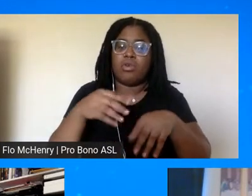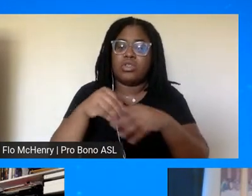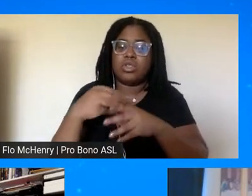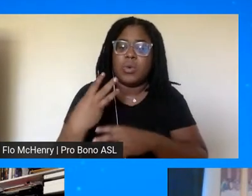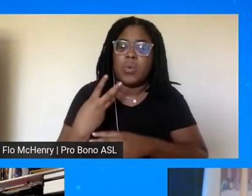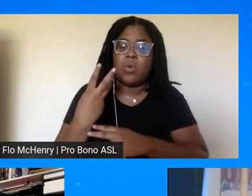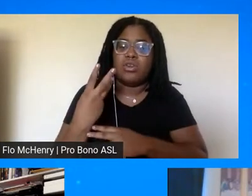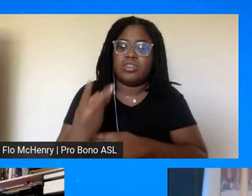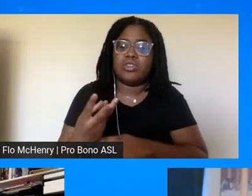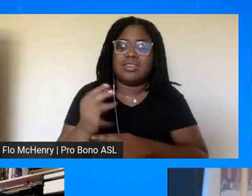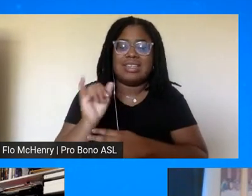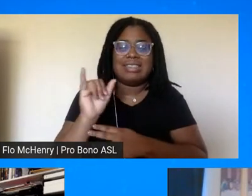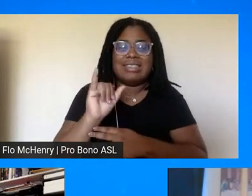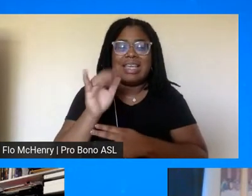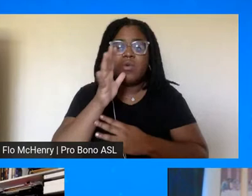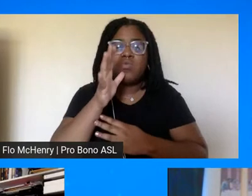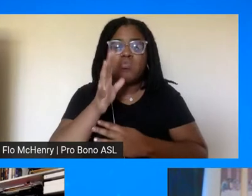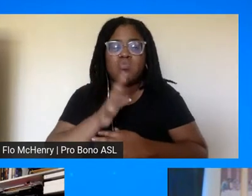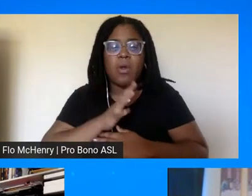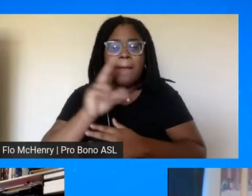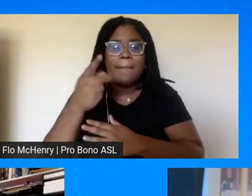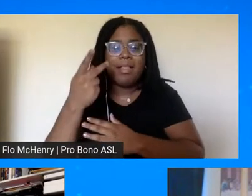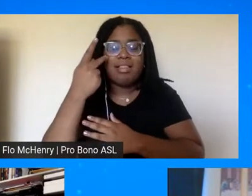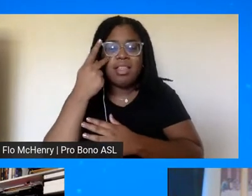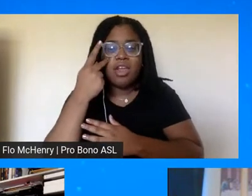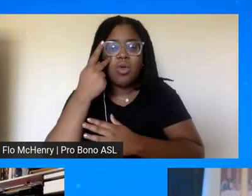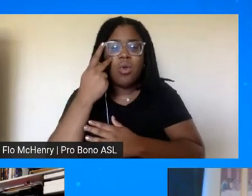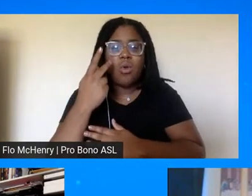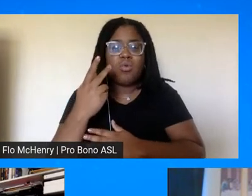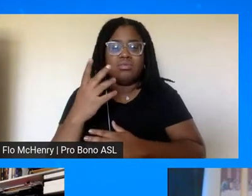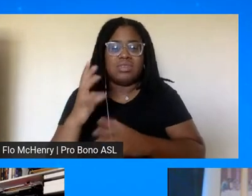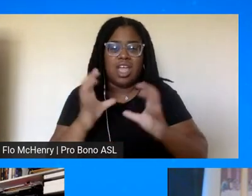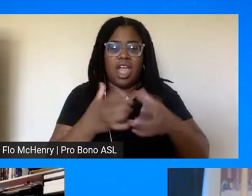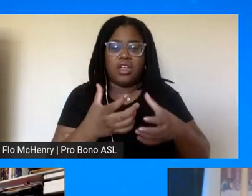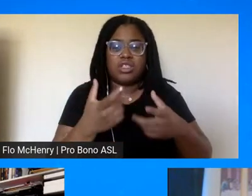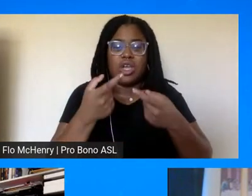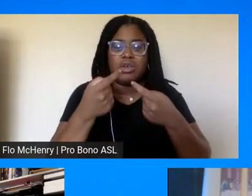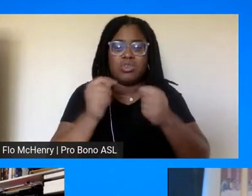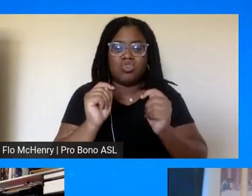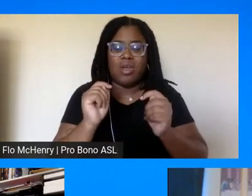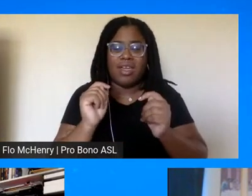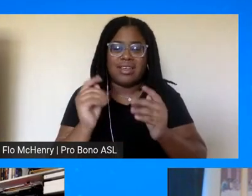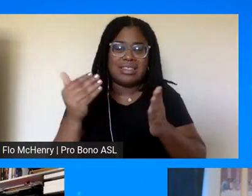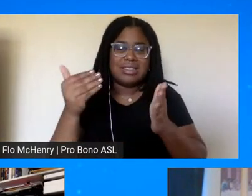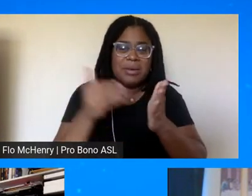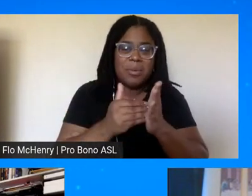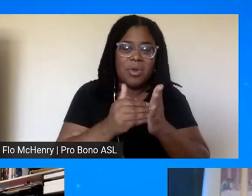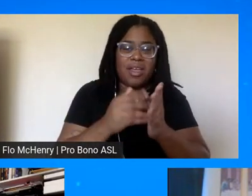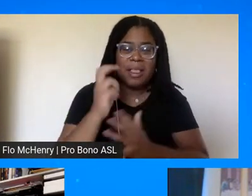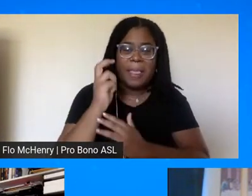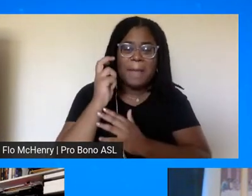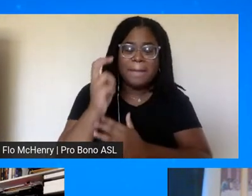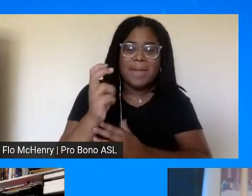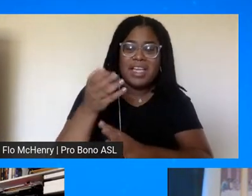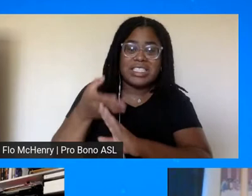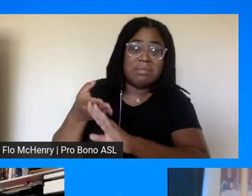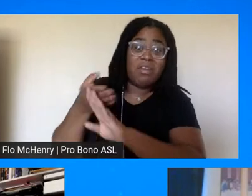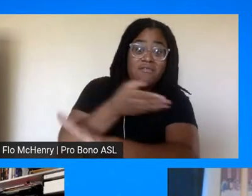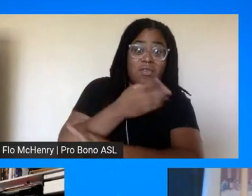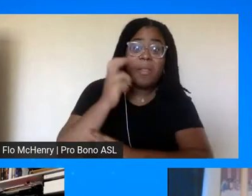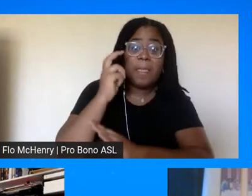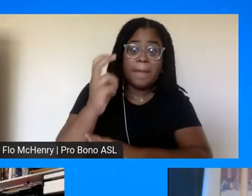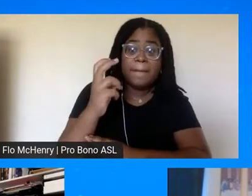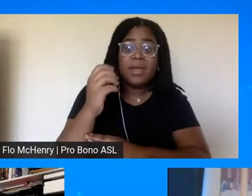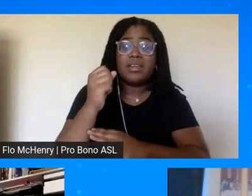the woman's political council was trying to boycott the buses in montgomery before the actual bus boycott well a